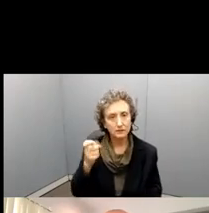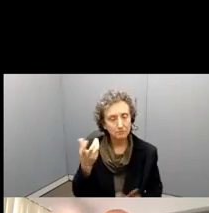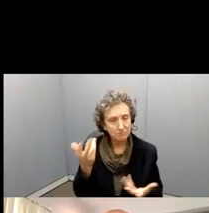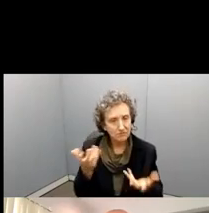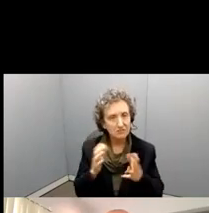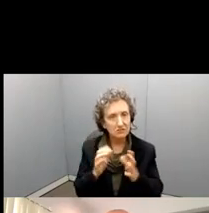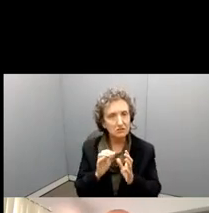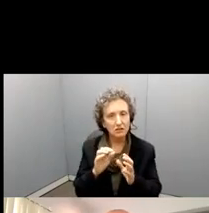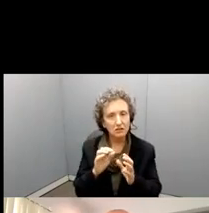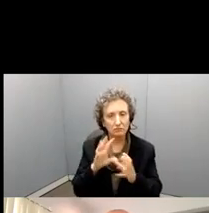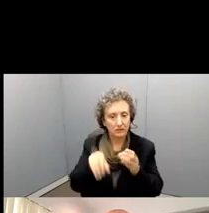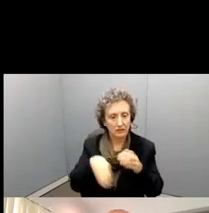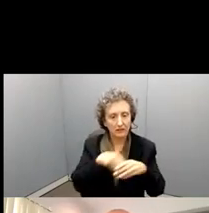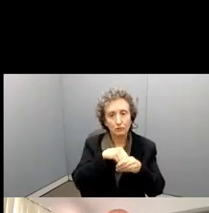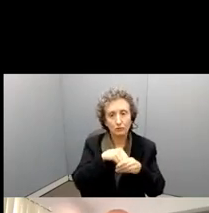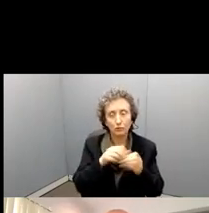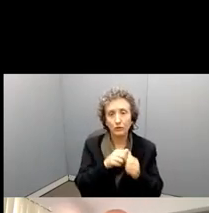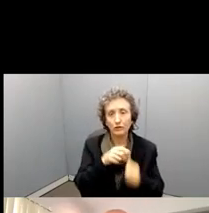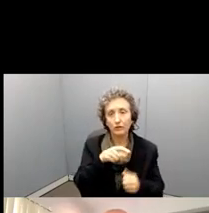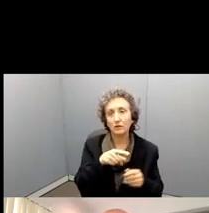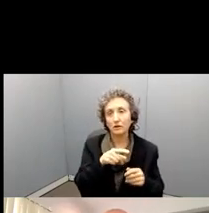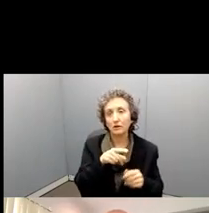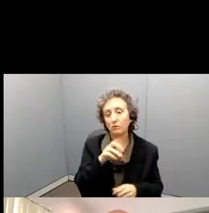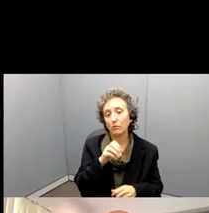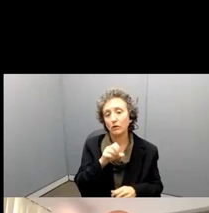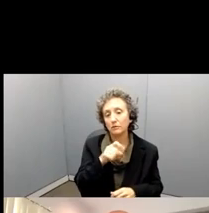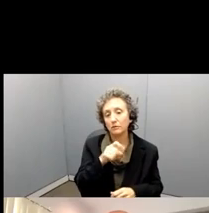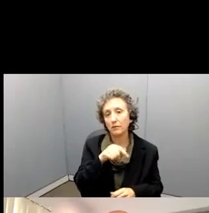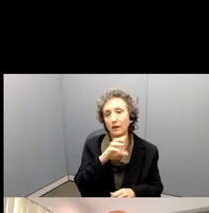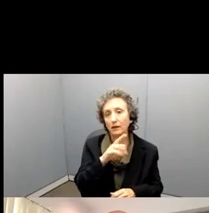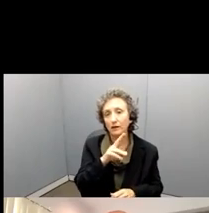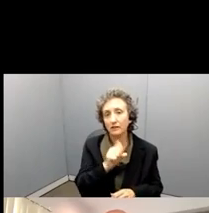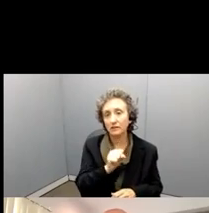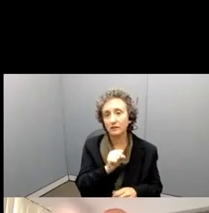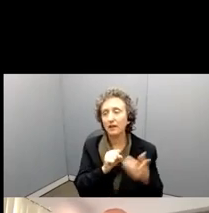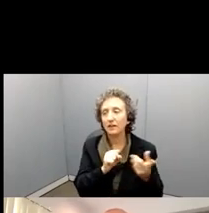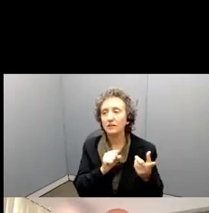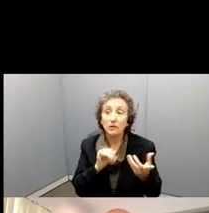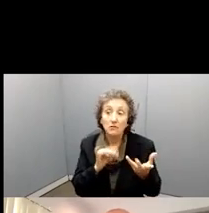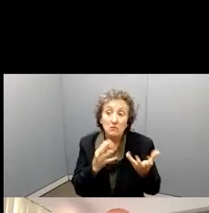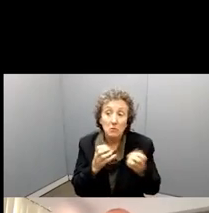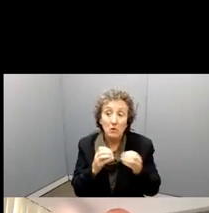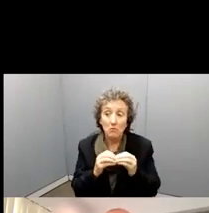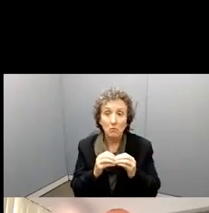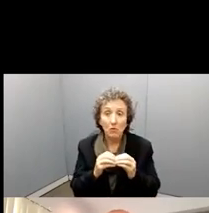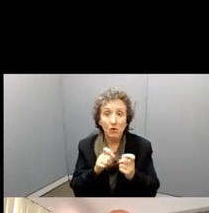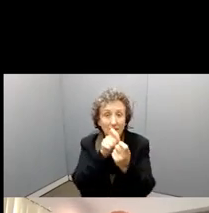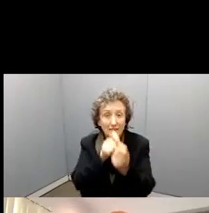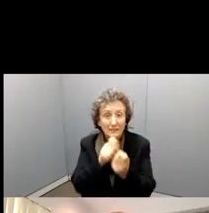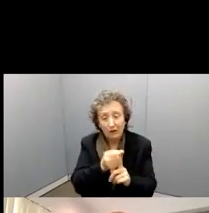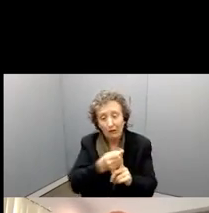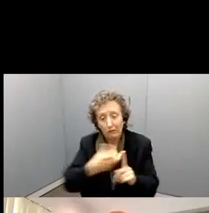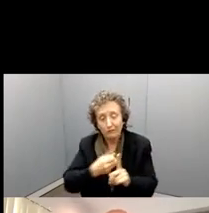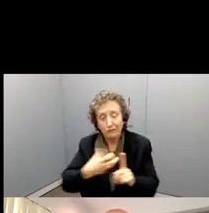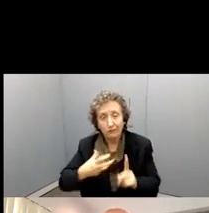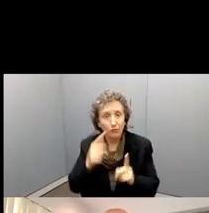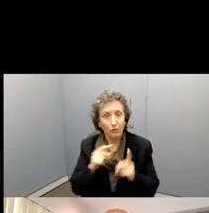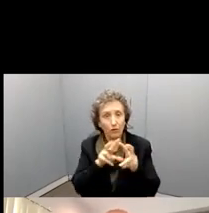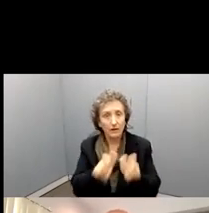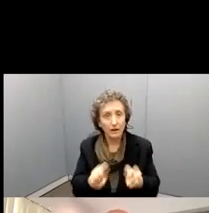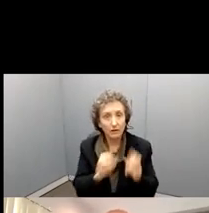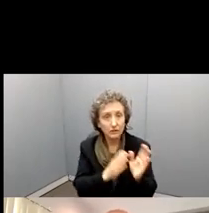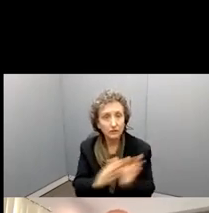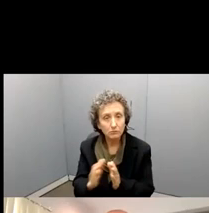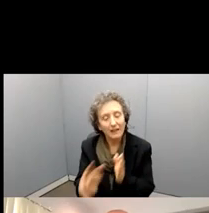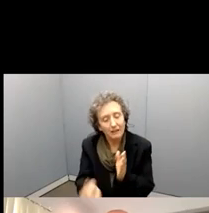perspectives, that you have a, a point there too, to really, if you want to get more detail about analysis plan, even if, if that be something